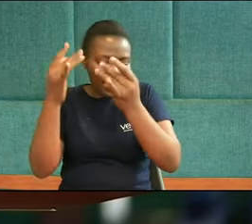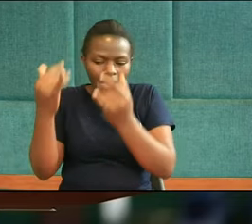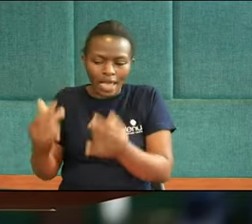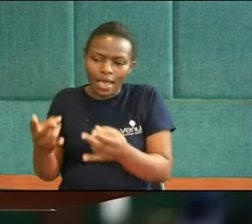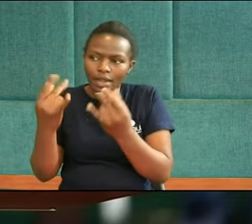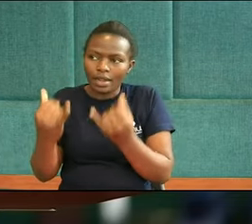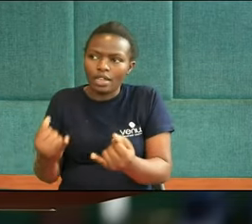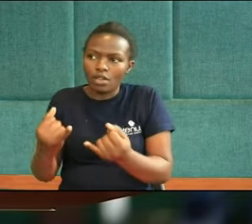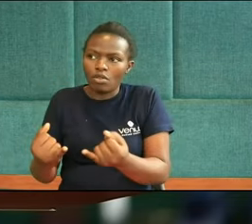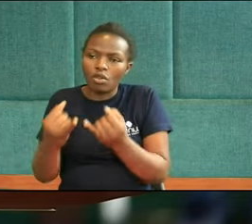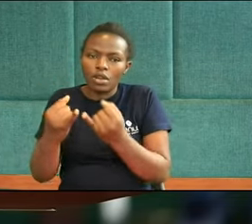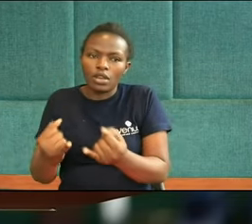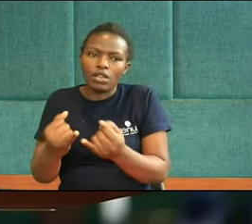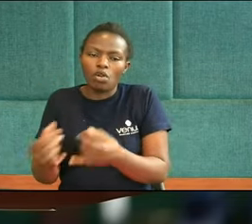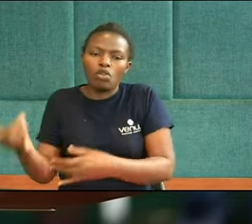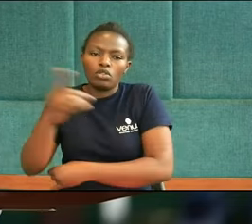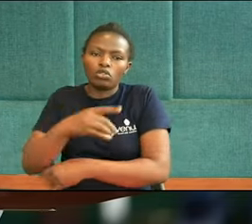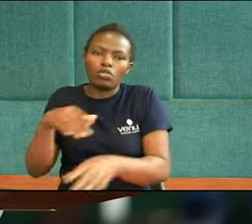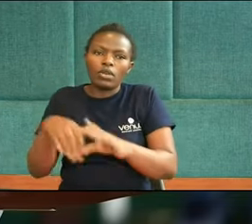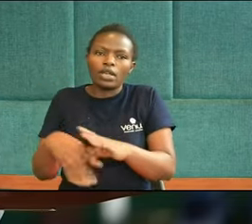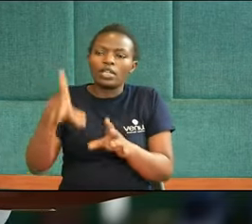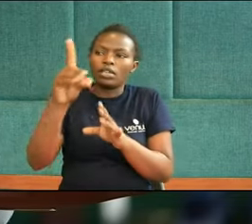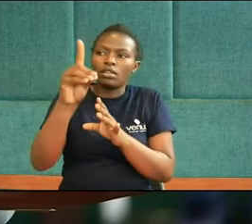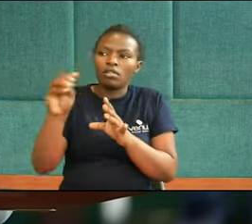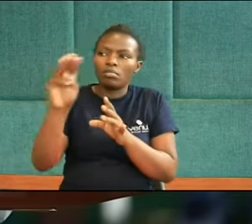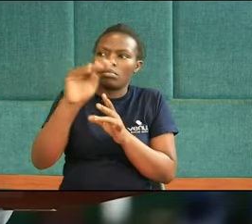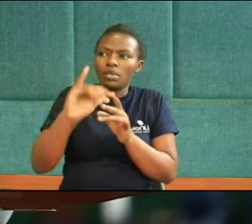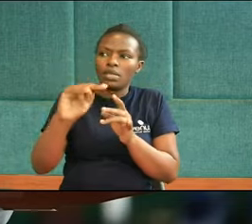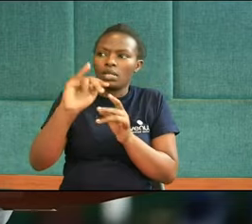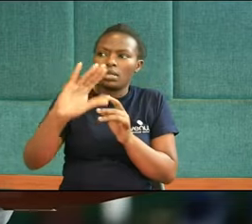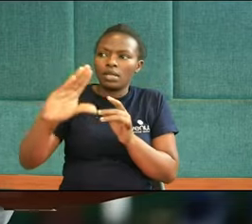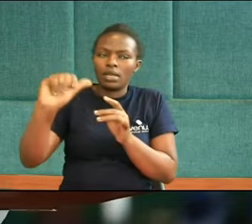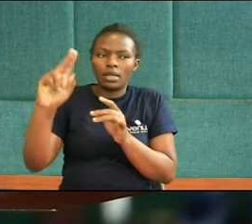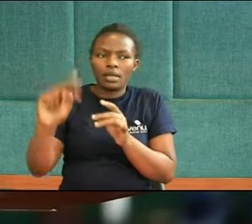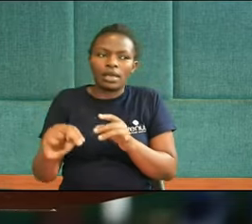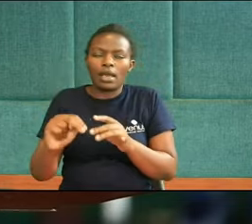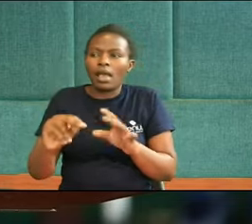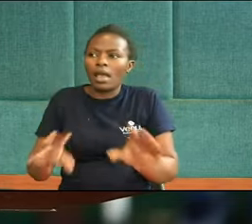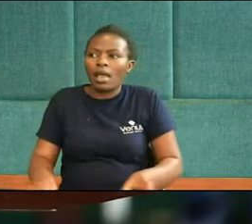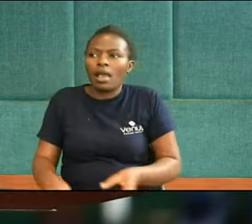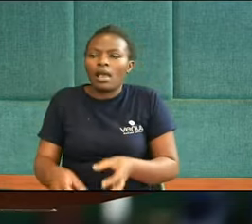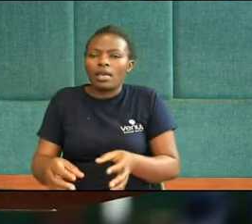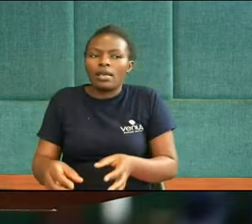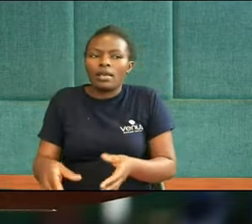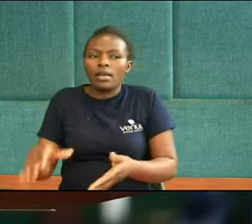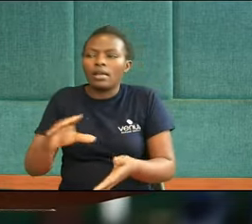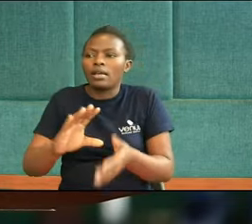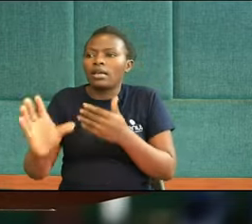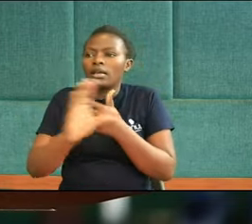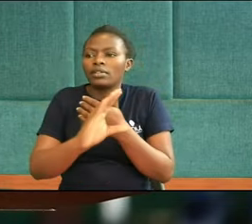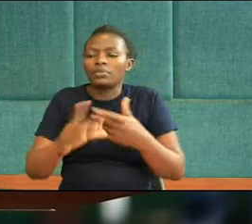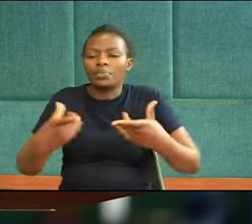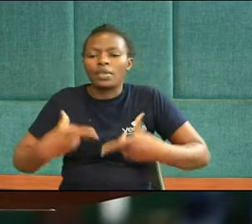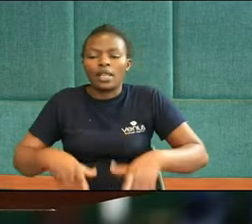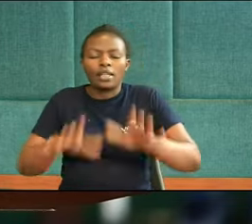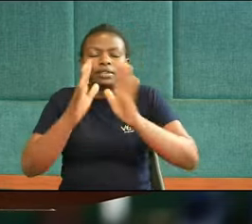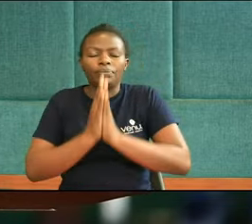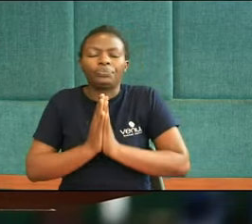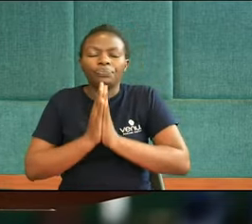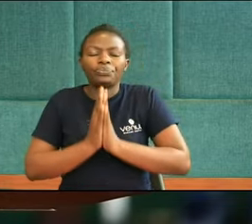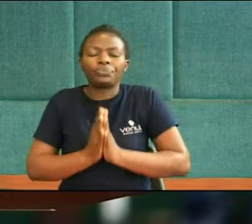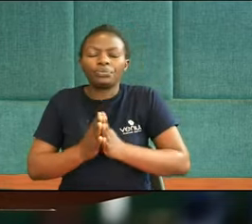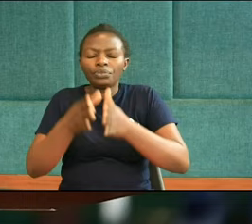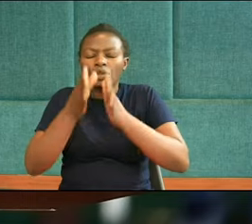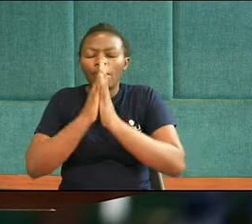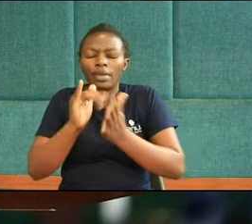Rosio. Thank you for planning a generous offering next week. Let's pray. Our Heavenly Father, I pray that you may be with us